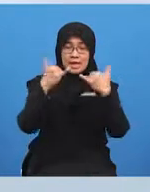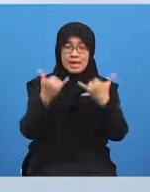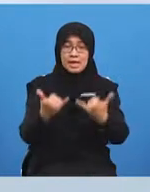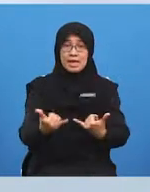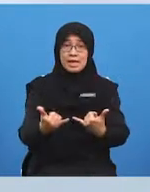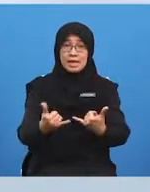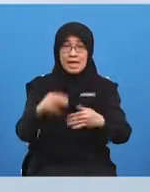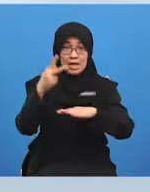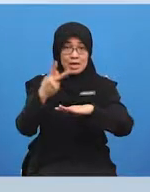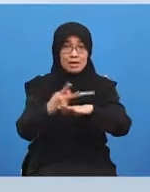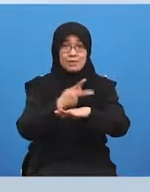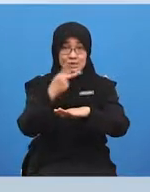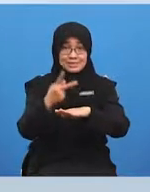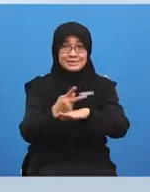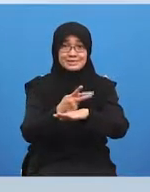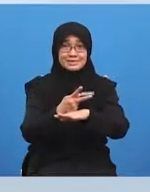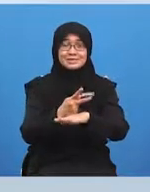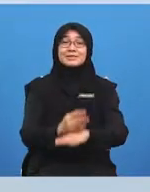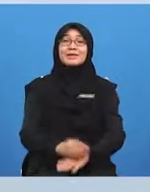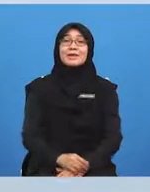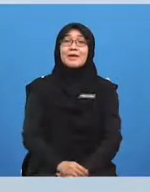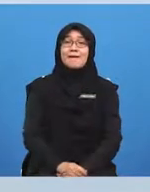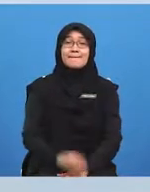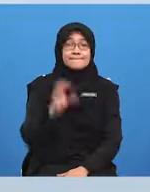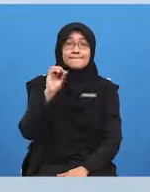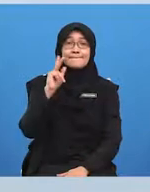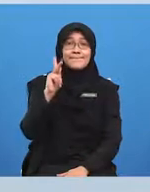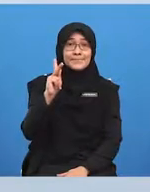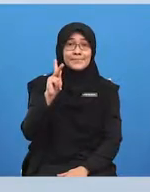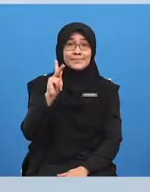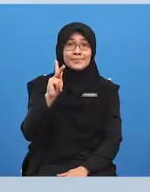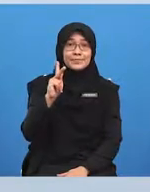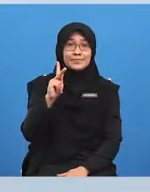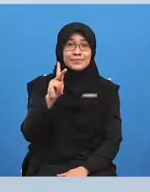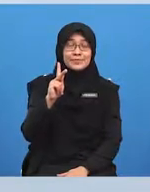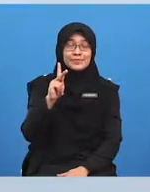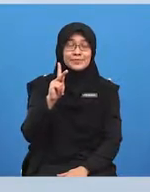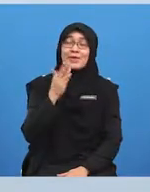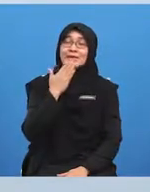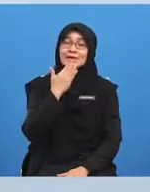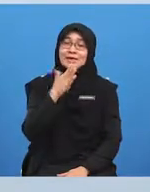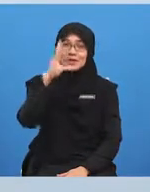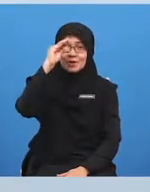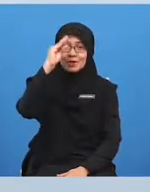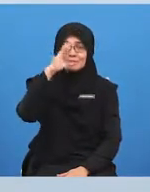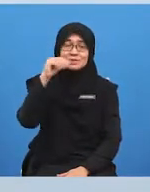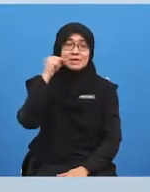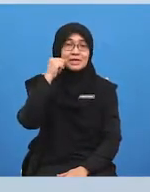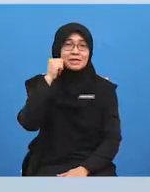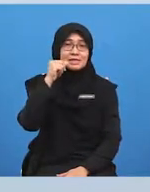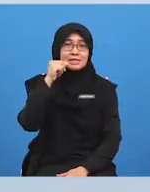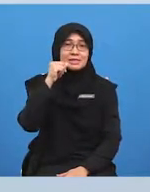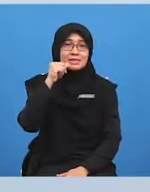will remind you so don't worry okay thank you boys and girls why